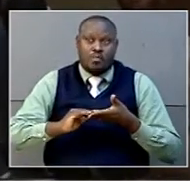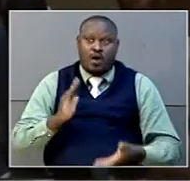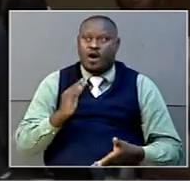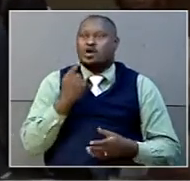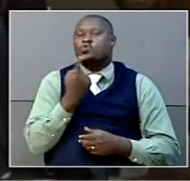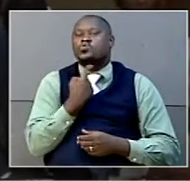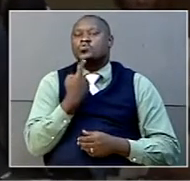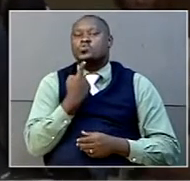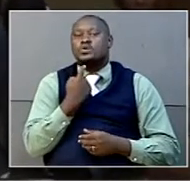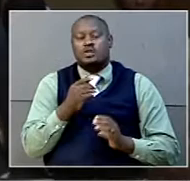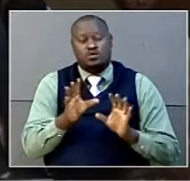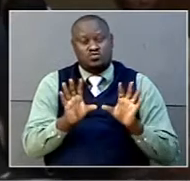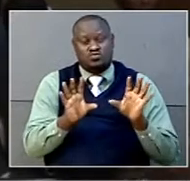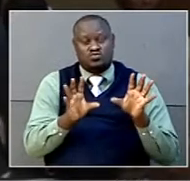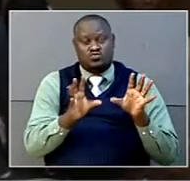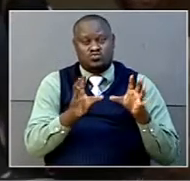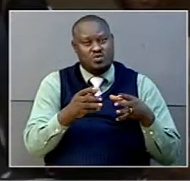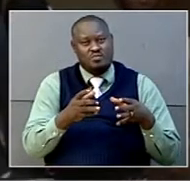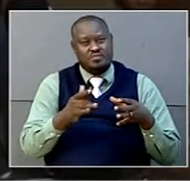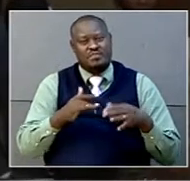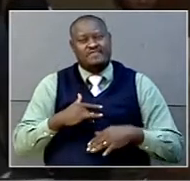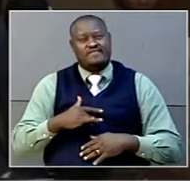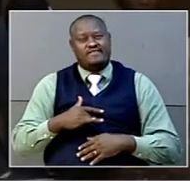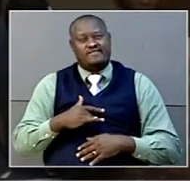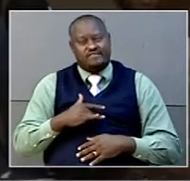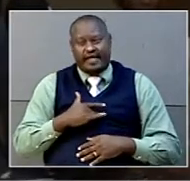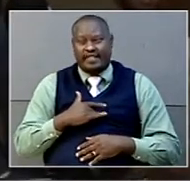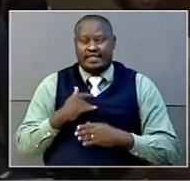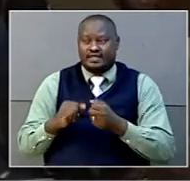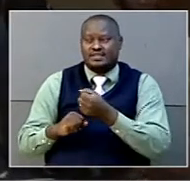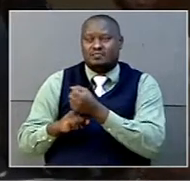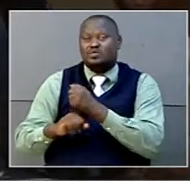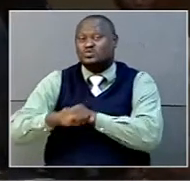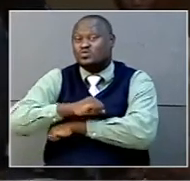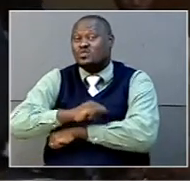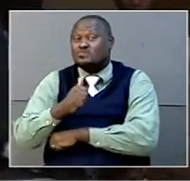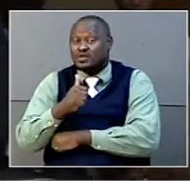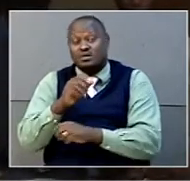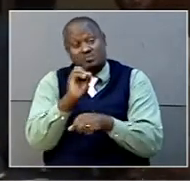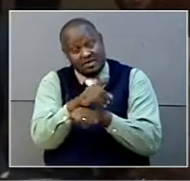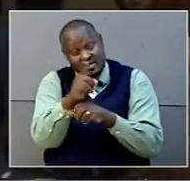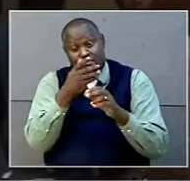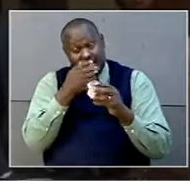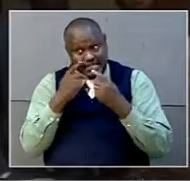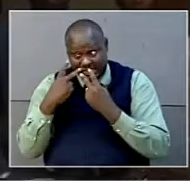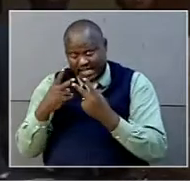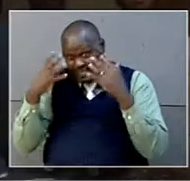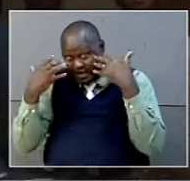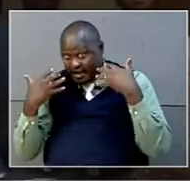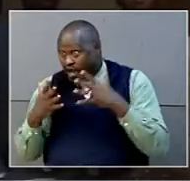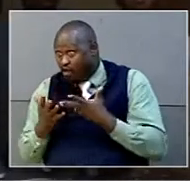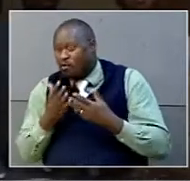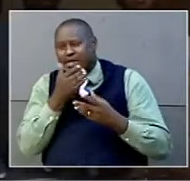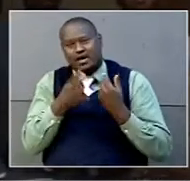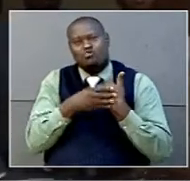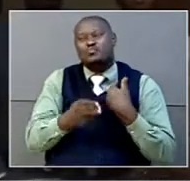thought about rehabilitation and supporting of their schools to learn from Ntare school old